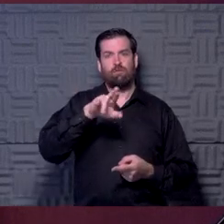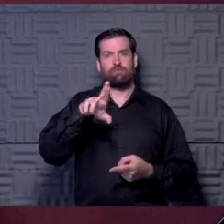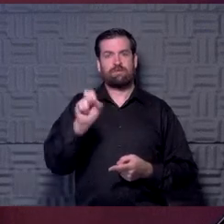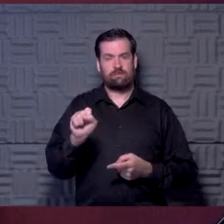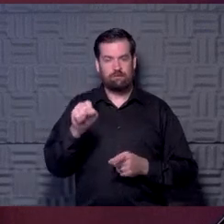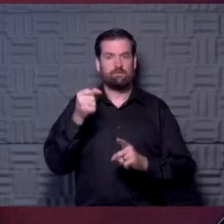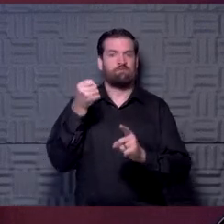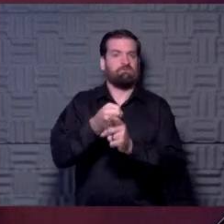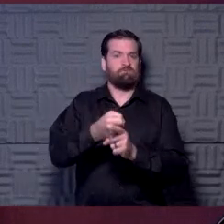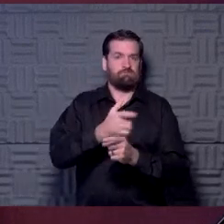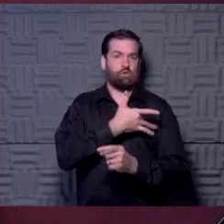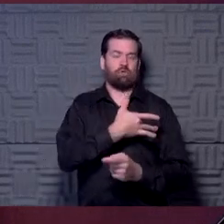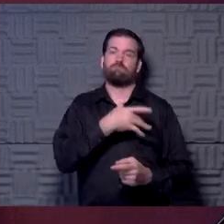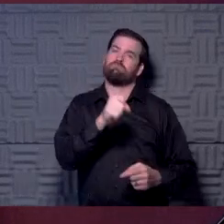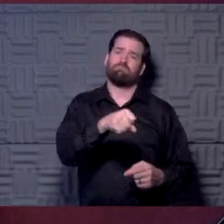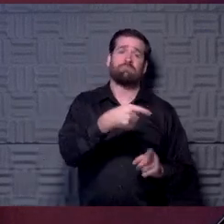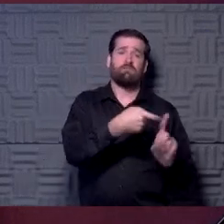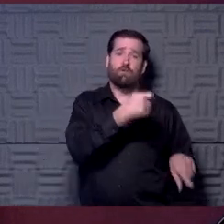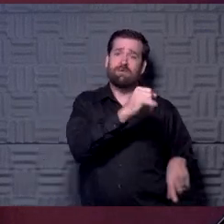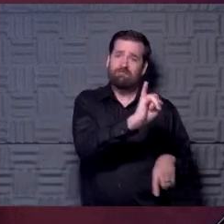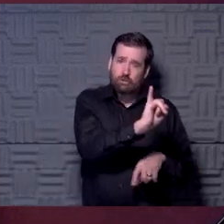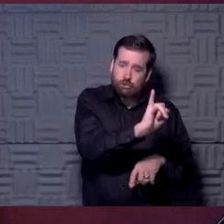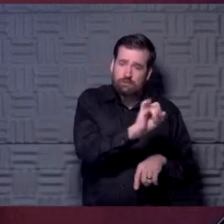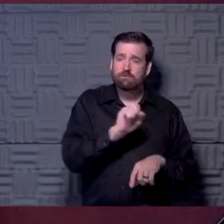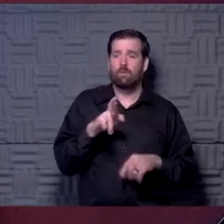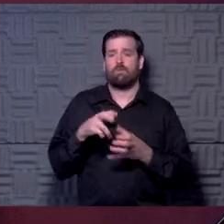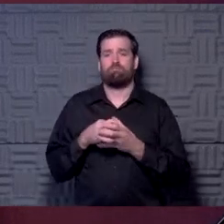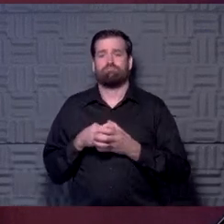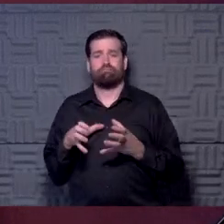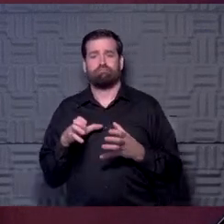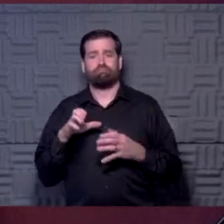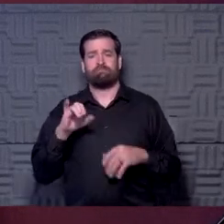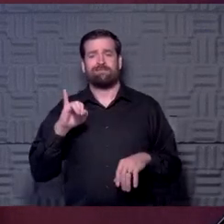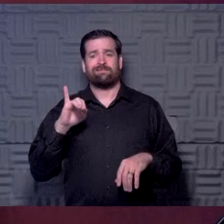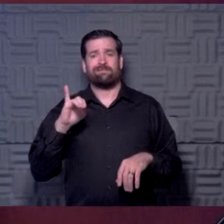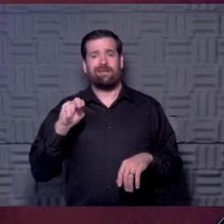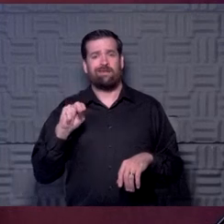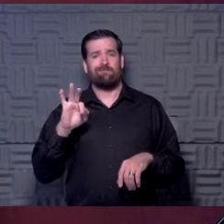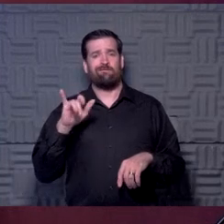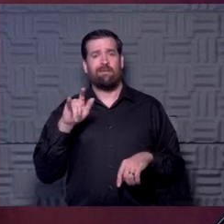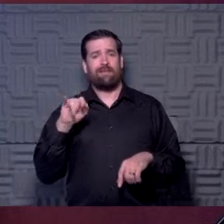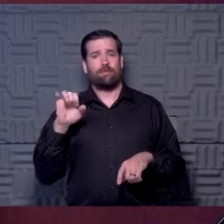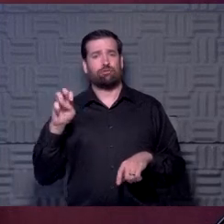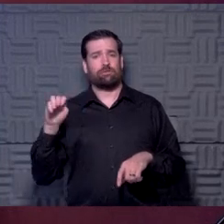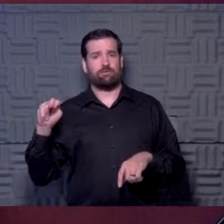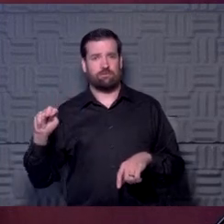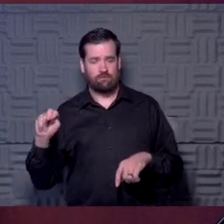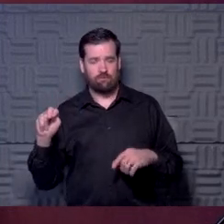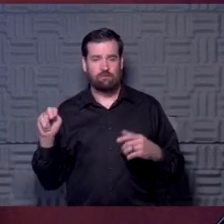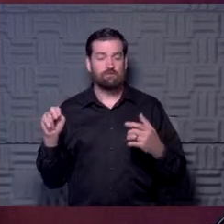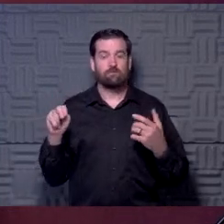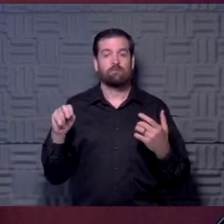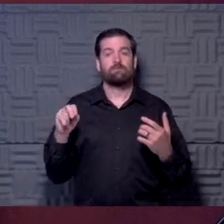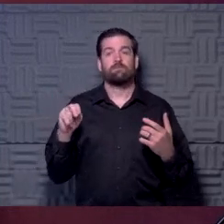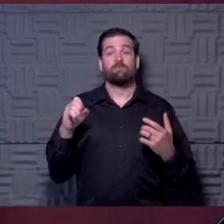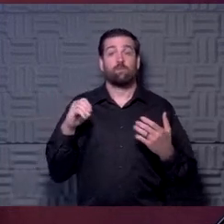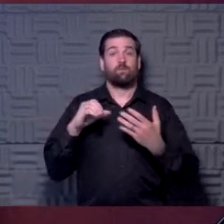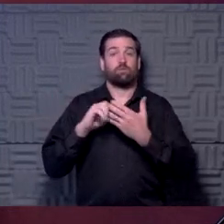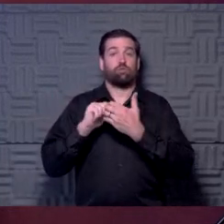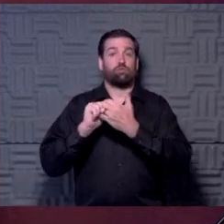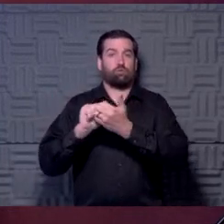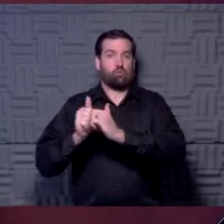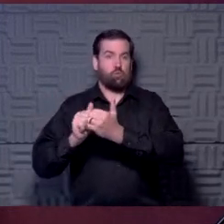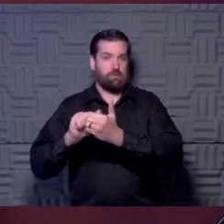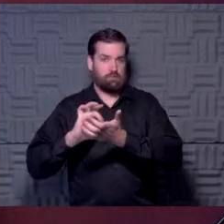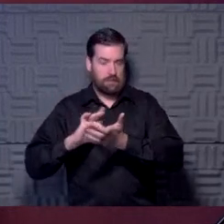whether it be acutely from the infection or inflammatory phase of the virus that occurs afterwards. And so as sports medicine